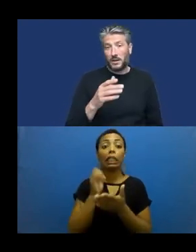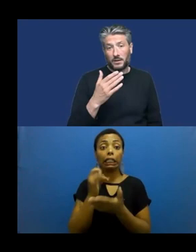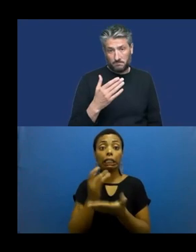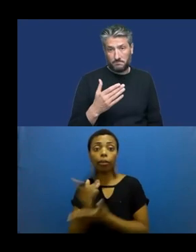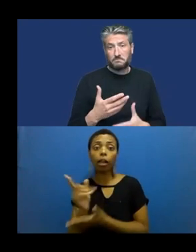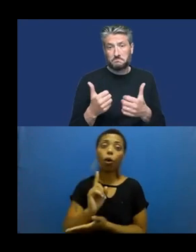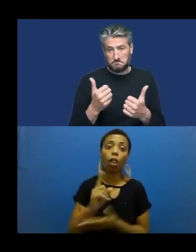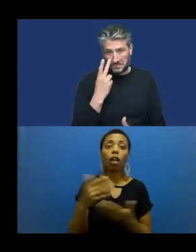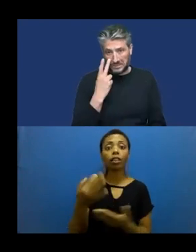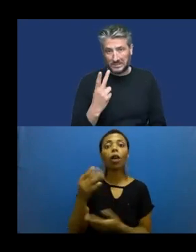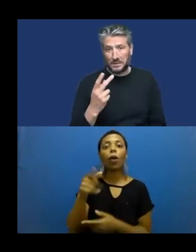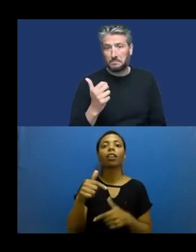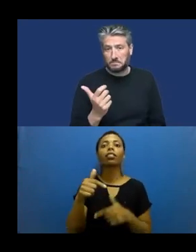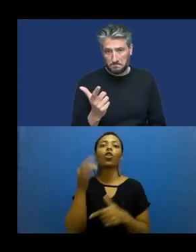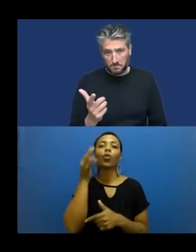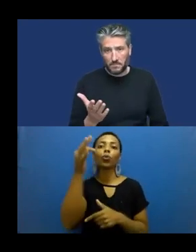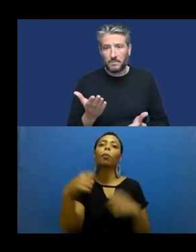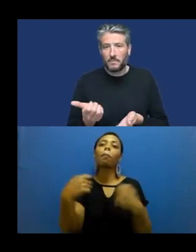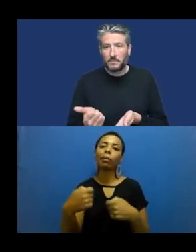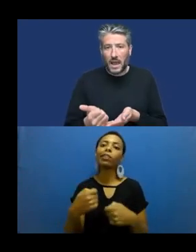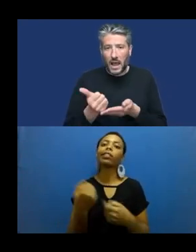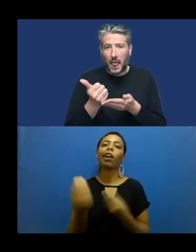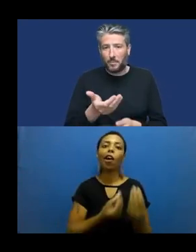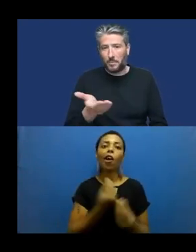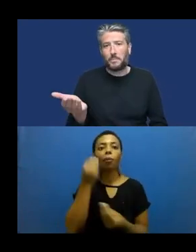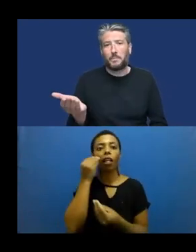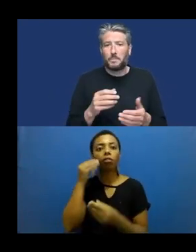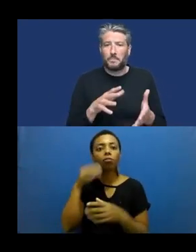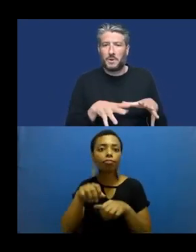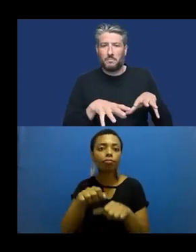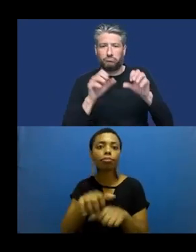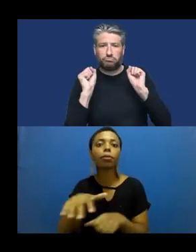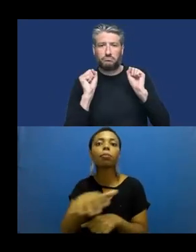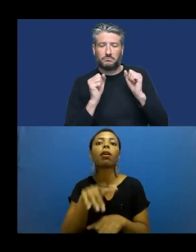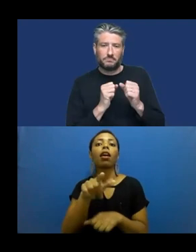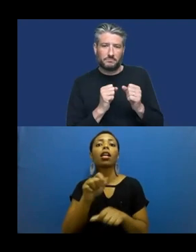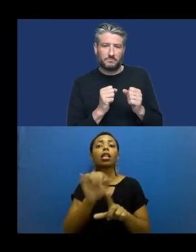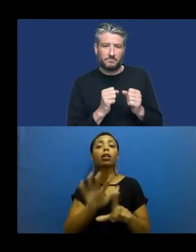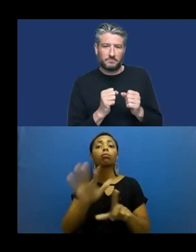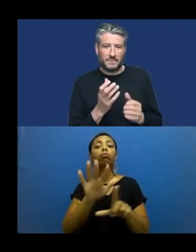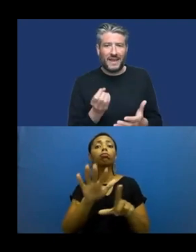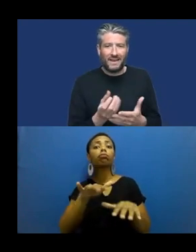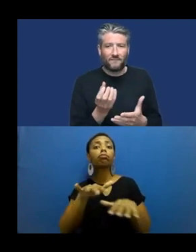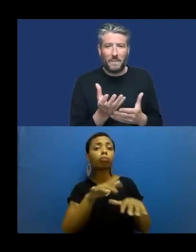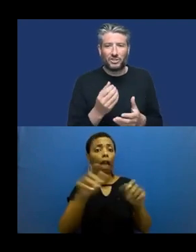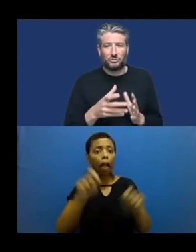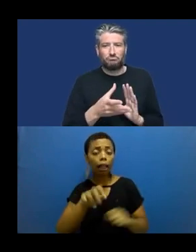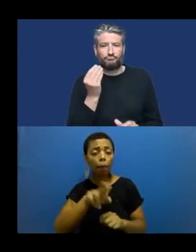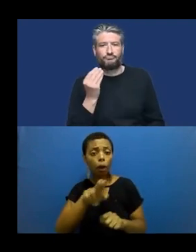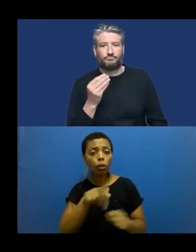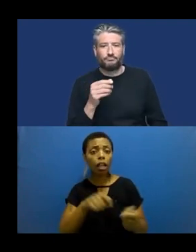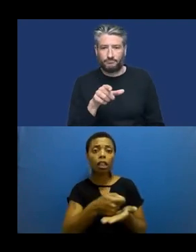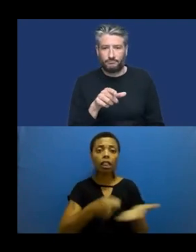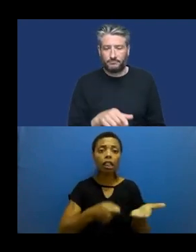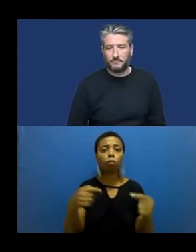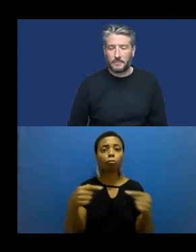in this space. For example, to figure out how to integrate such animated scripts into text platforms. So this last project